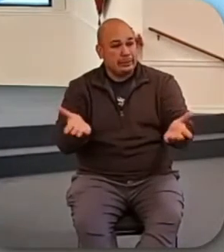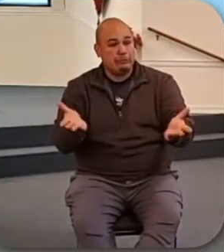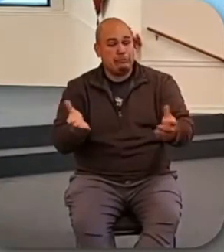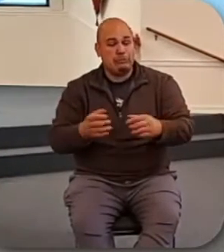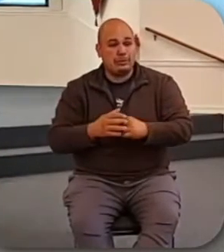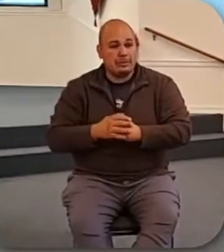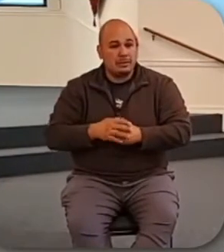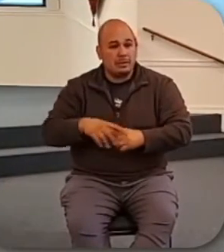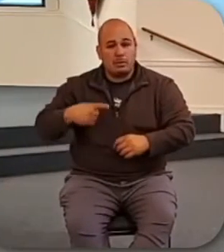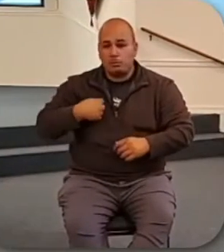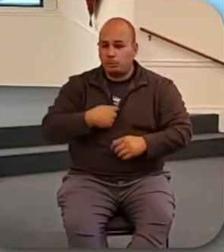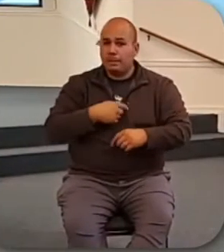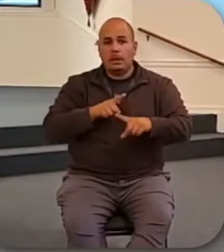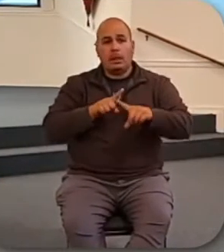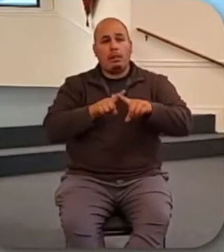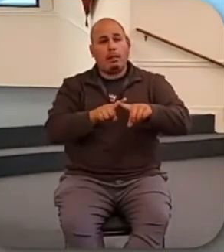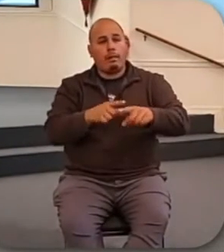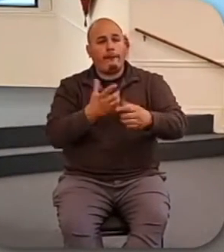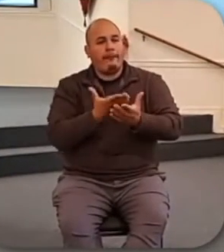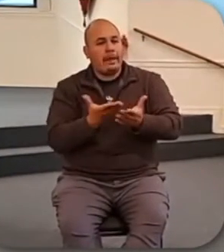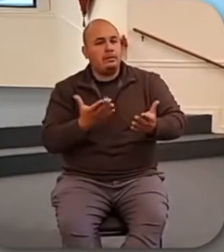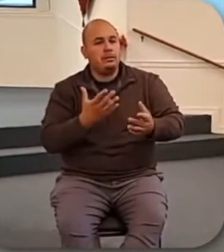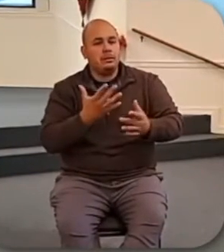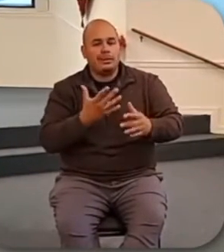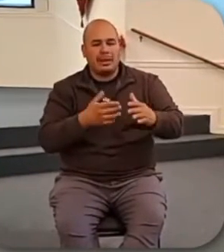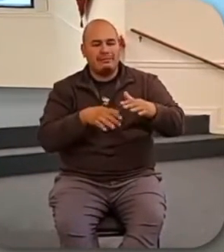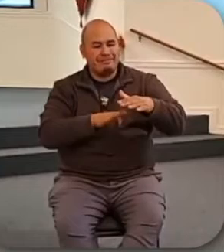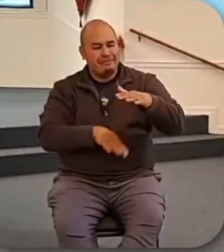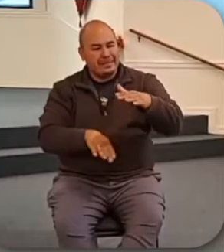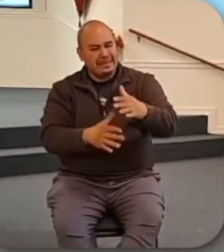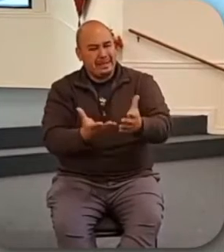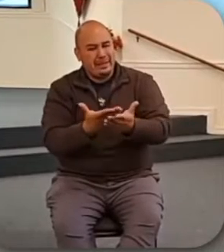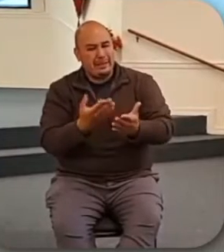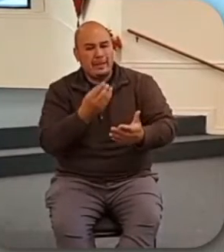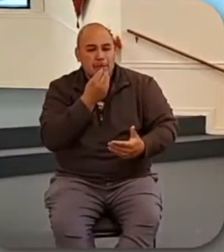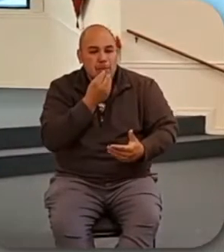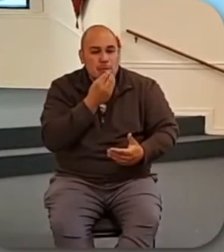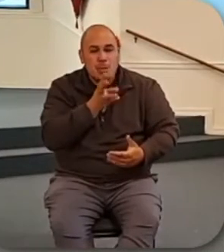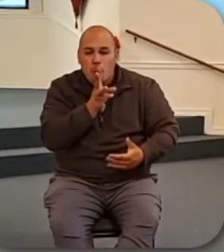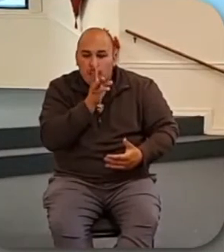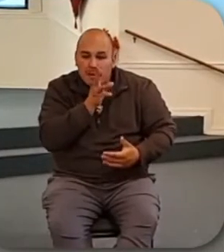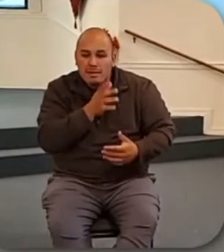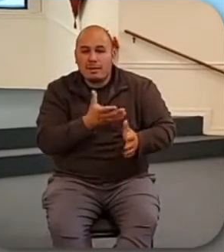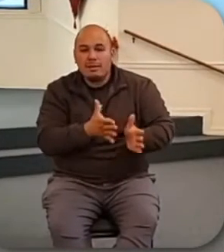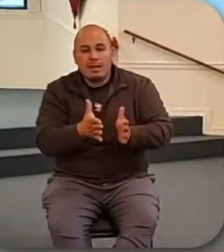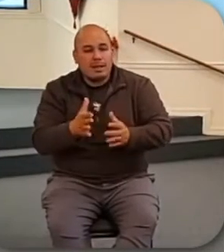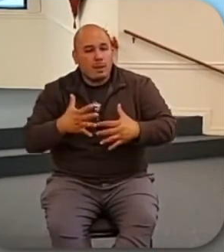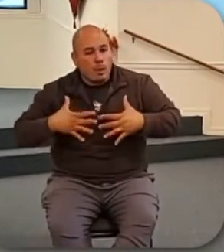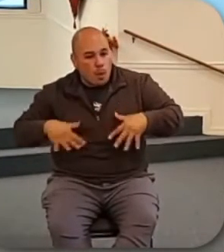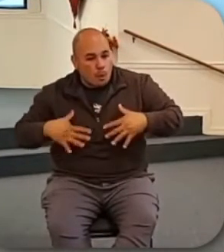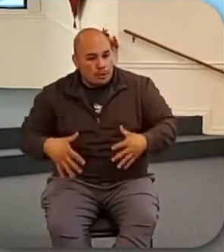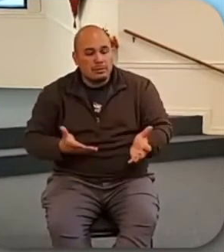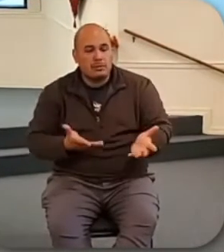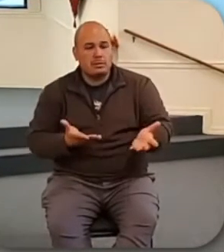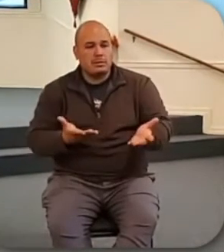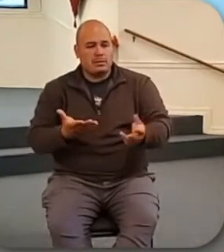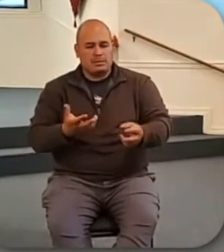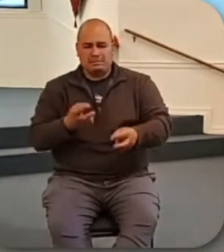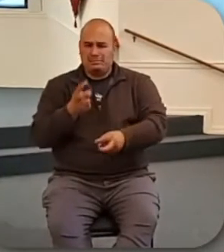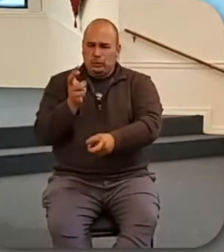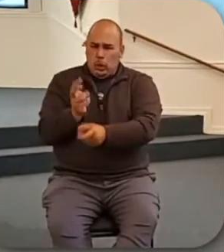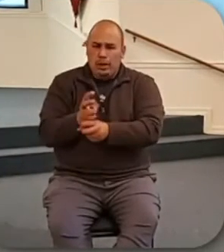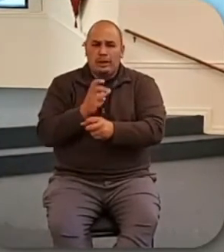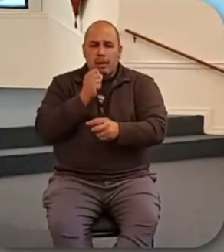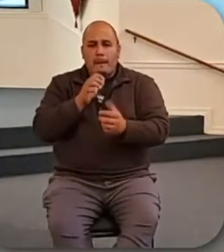We're so dependent on the basic things we need to survive, food, water, clothes, shelter, that it's hard to not be